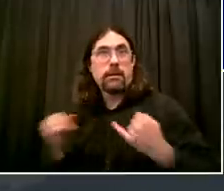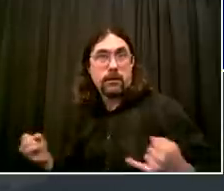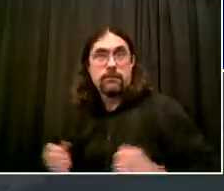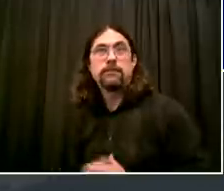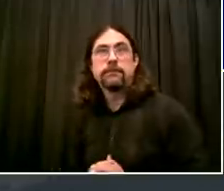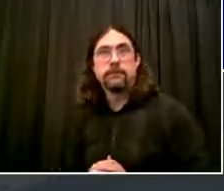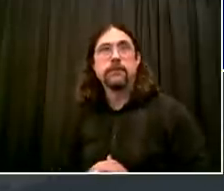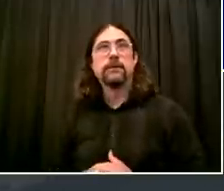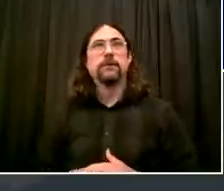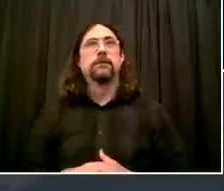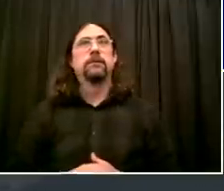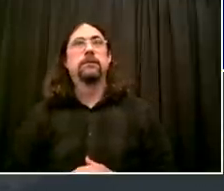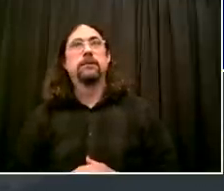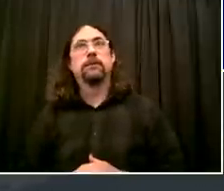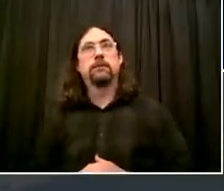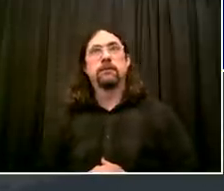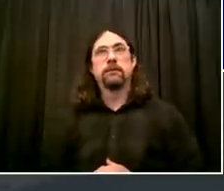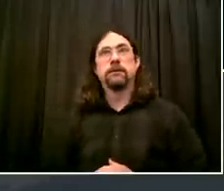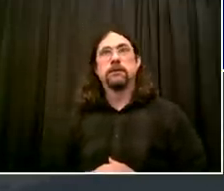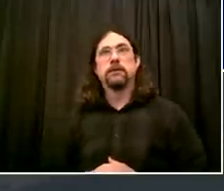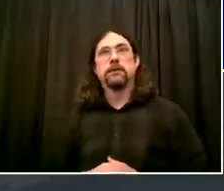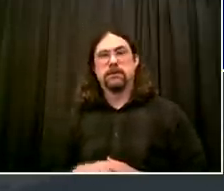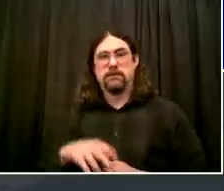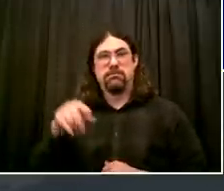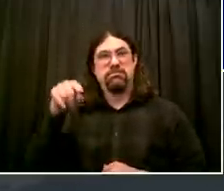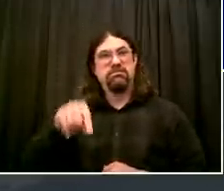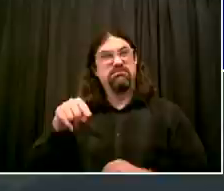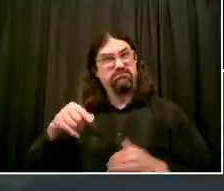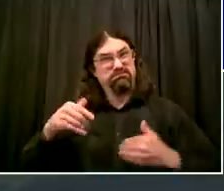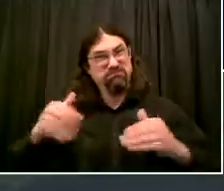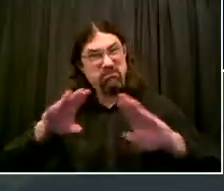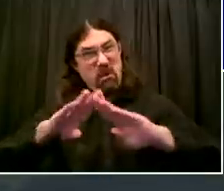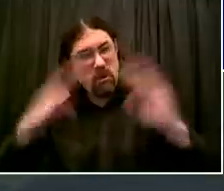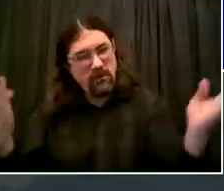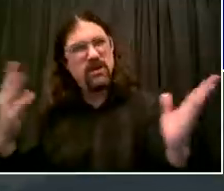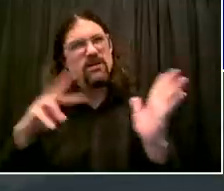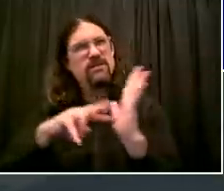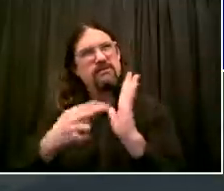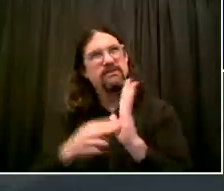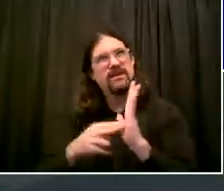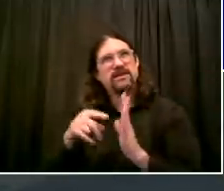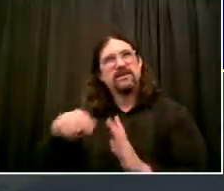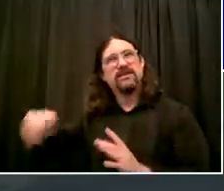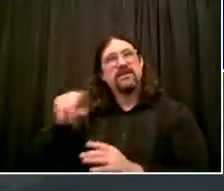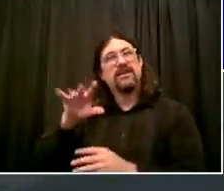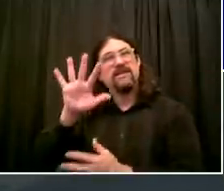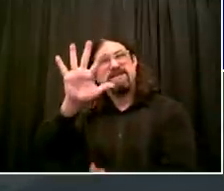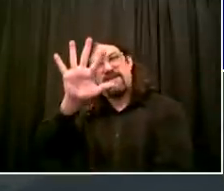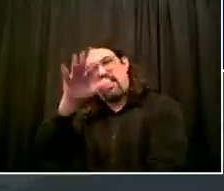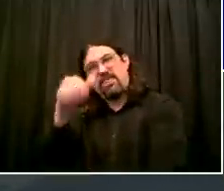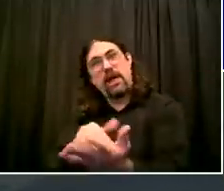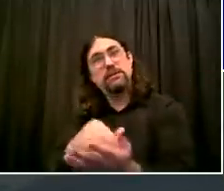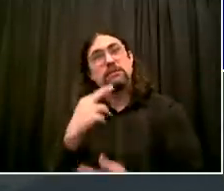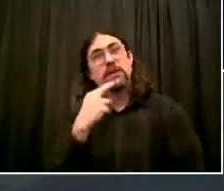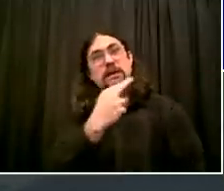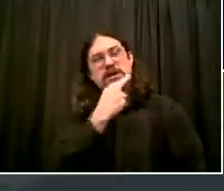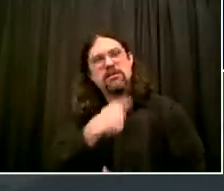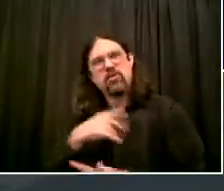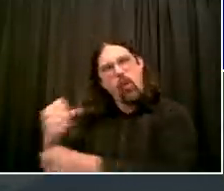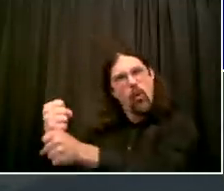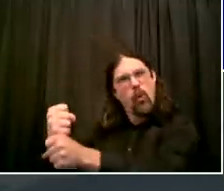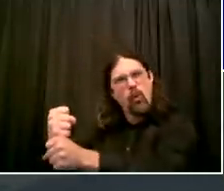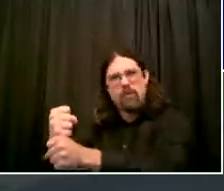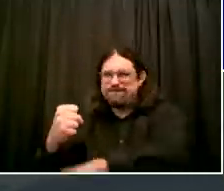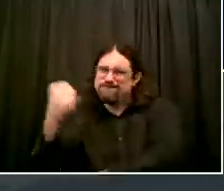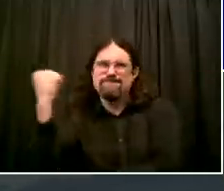this. Help save them, meaning help keep them in business, help stop them from shutting down, help give them a future. 5,000 or more restaurants, we